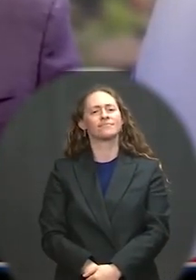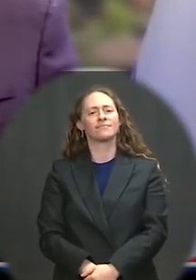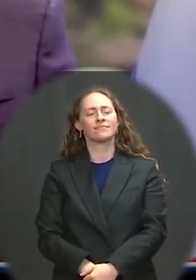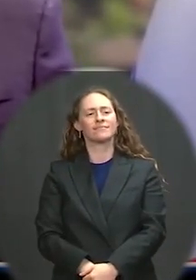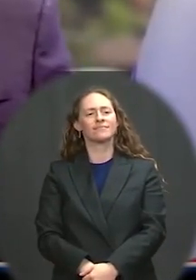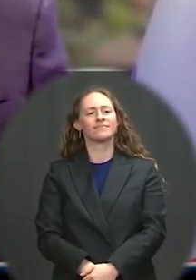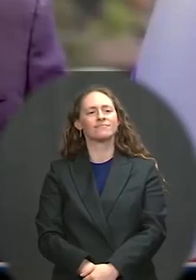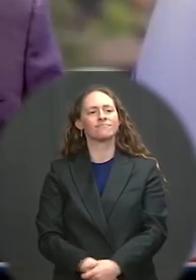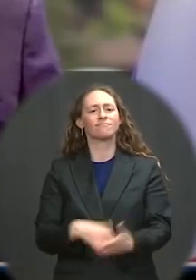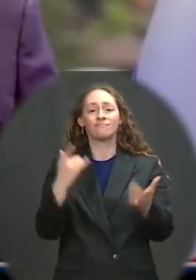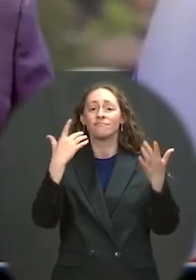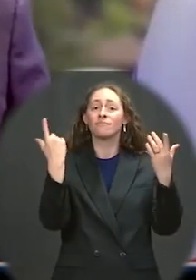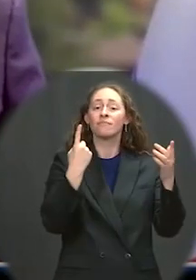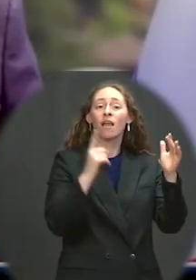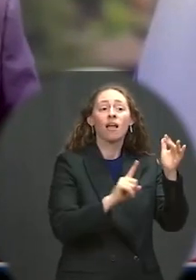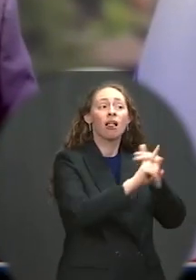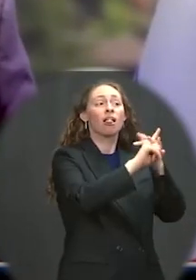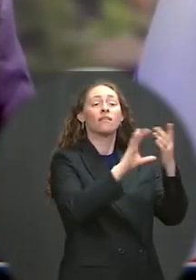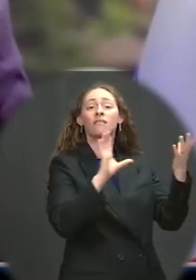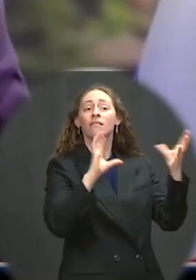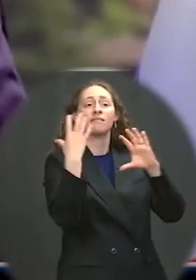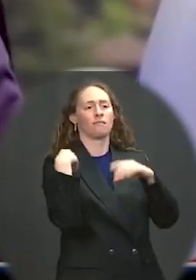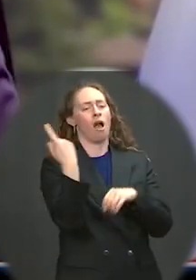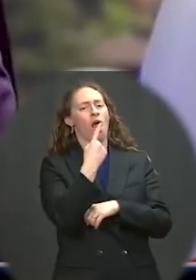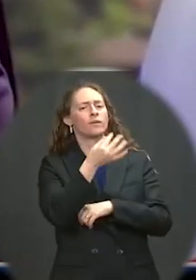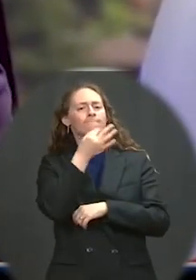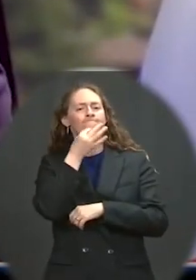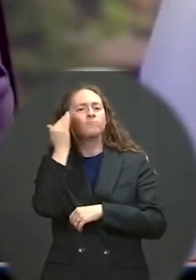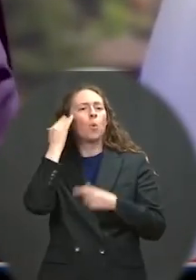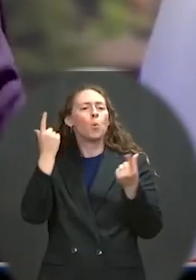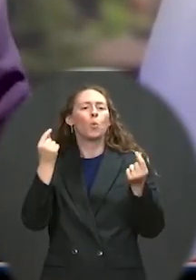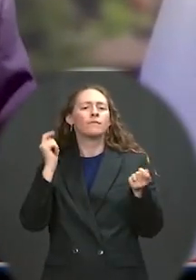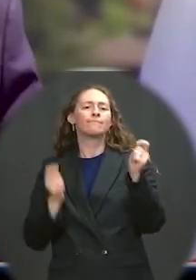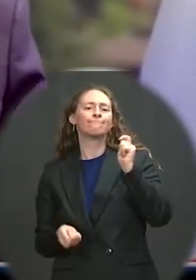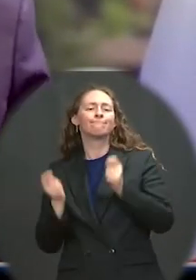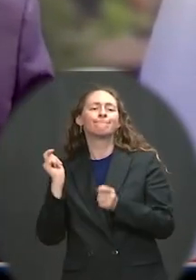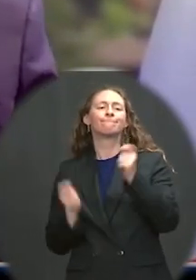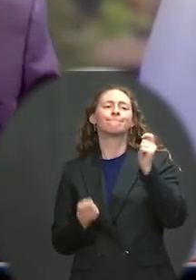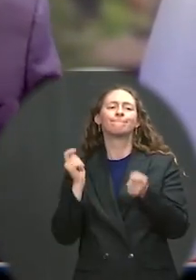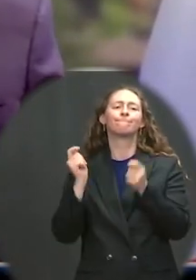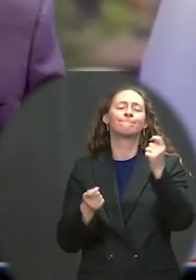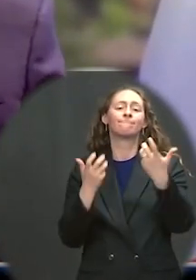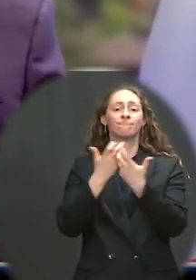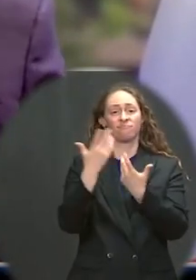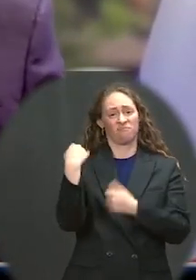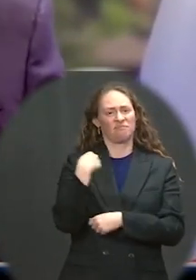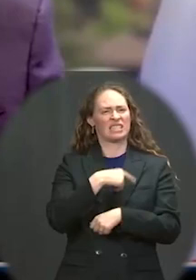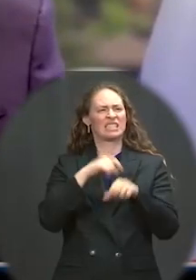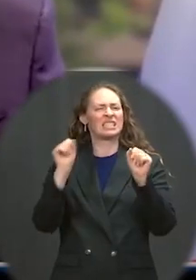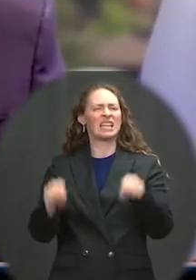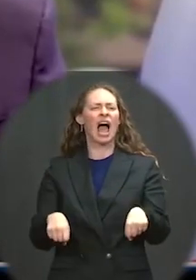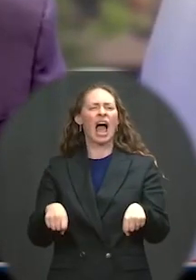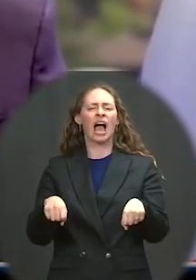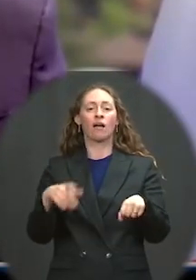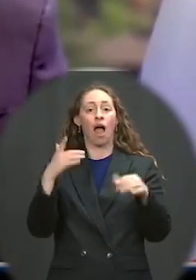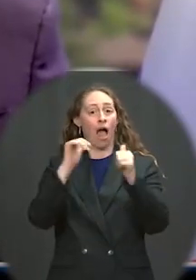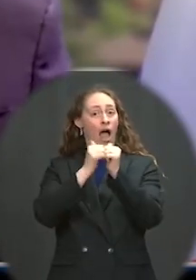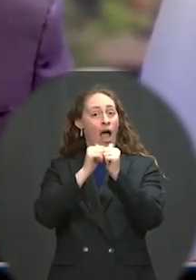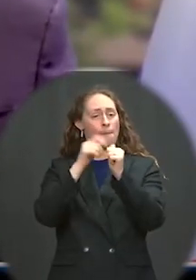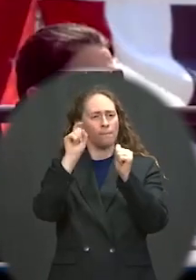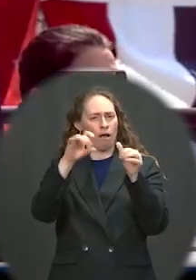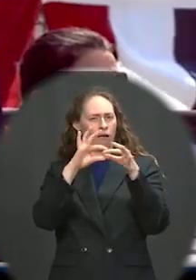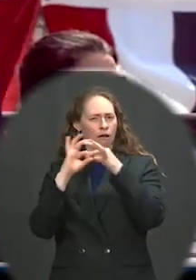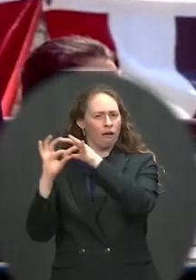there's not a single thing we cannot do as a nation when we do it together. And I mean that — not a single solitary